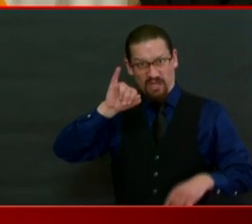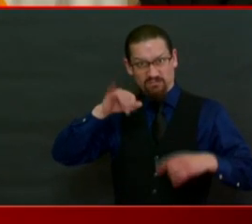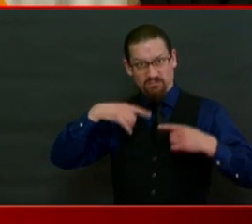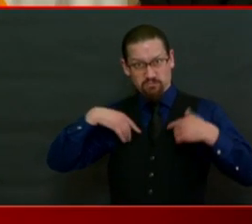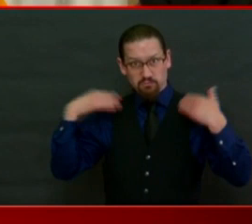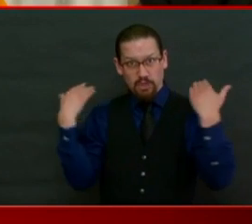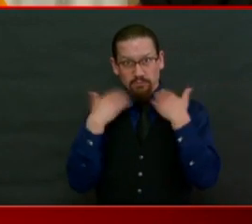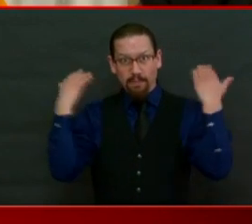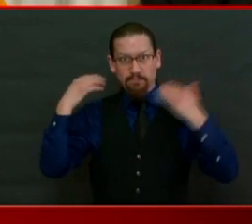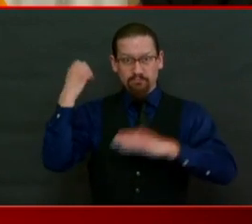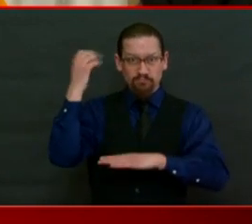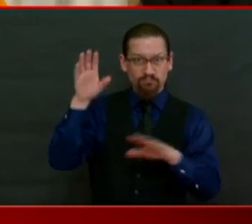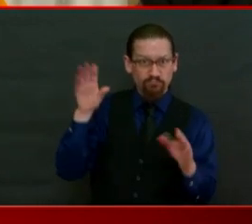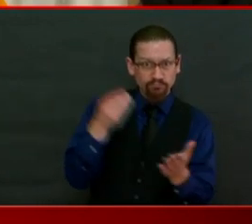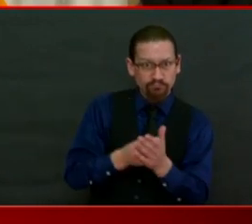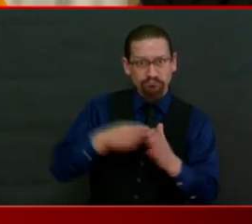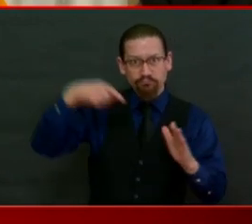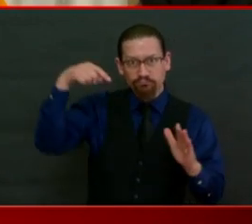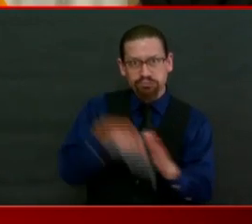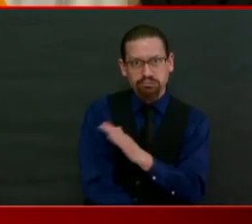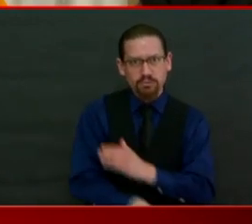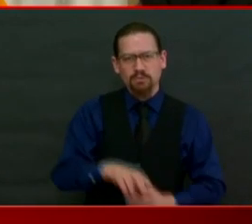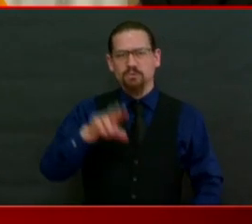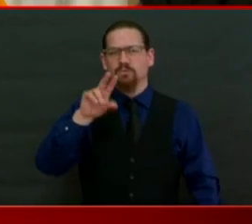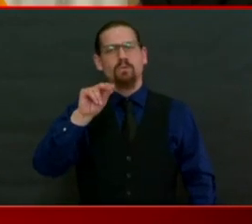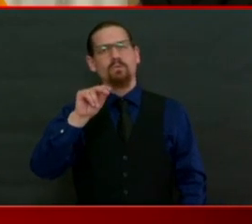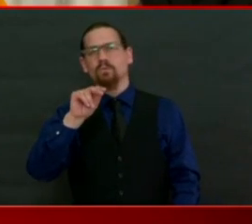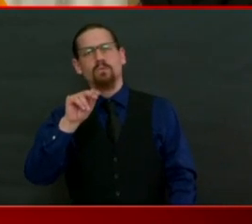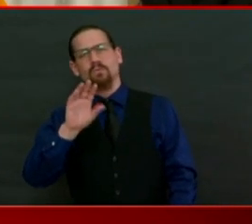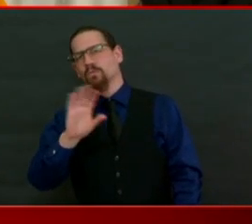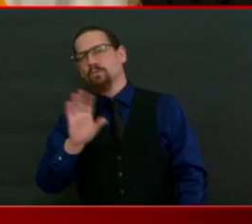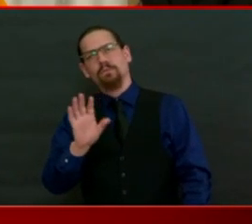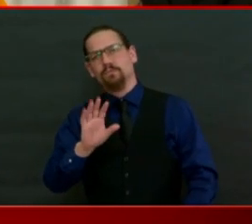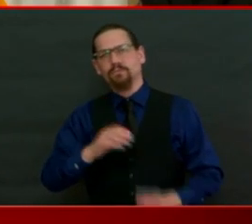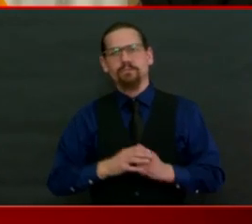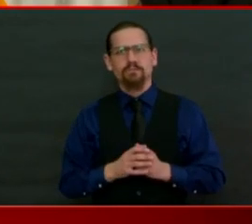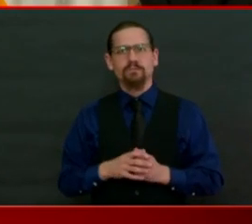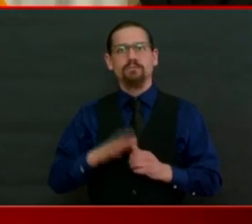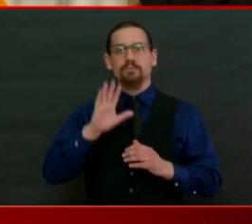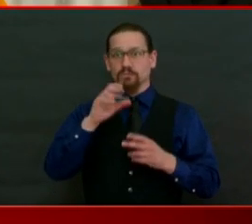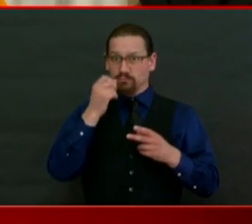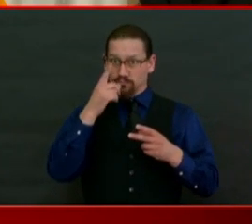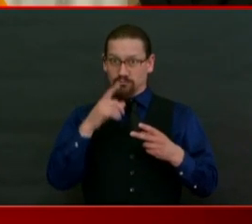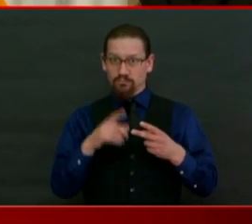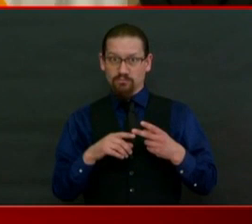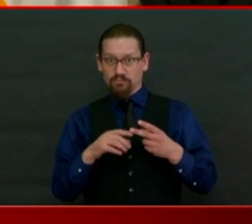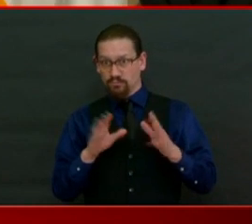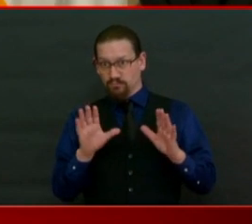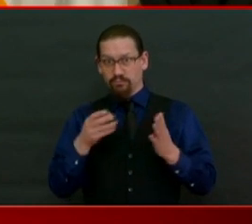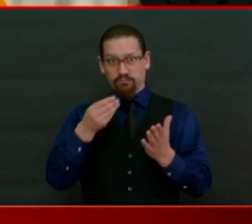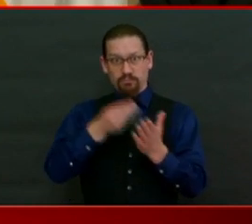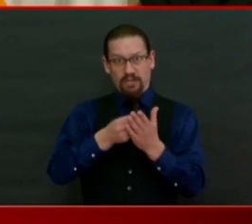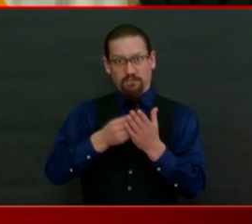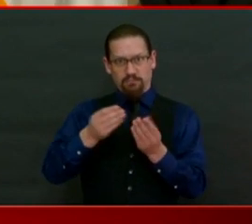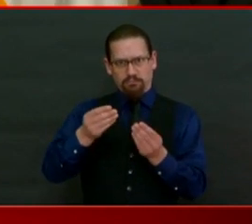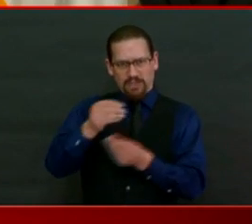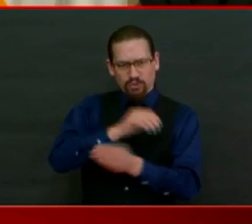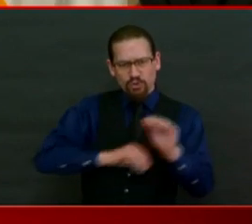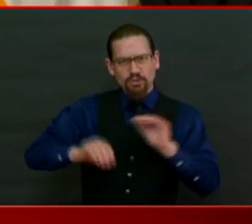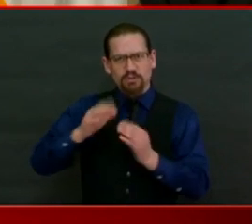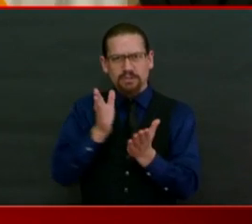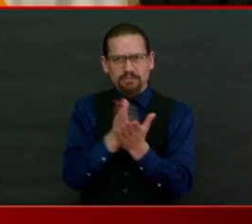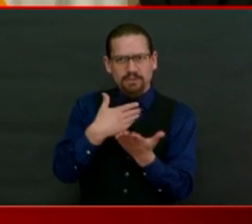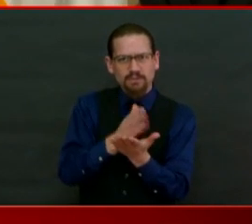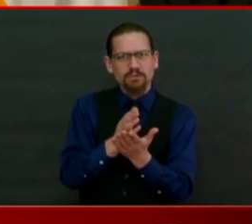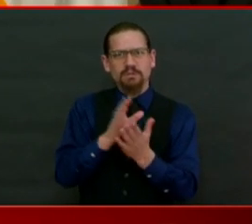So that's point number one. It's going to be tough. Balancing this budget will not be easy. We will not default on pensions, not as long as